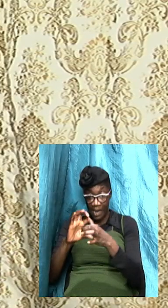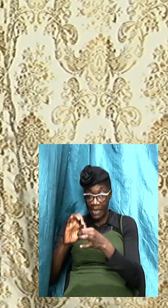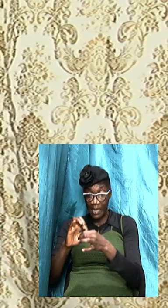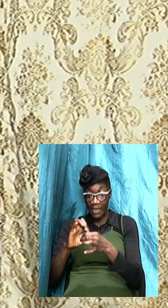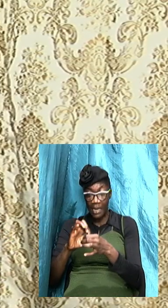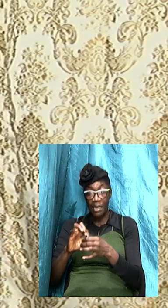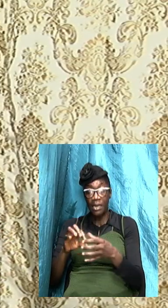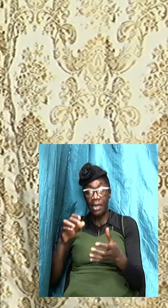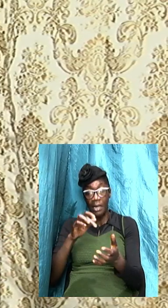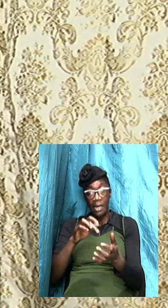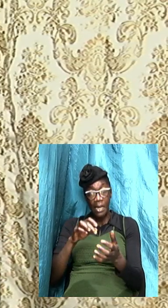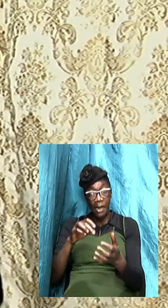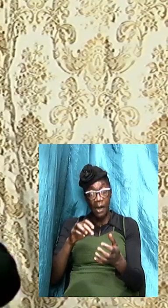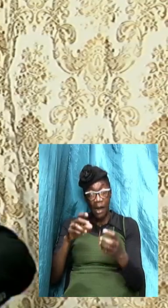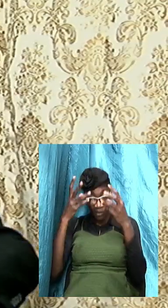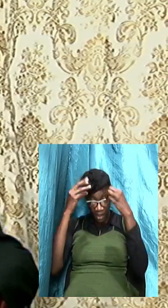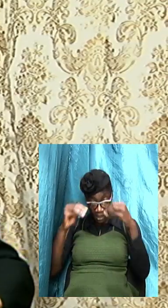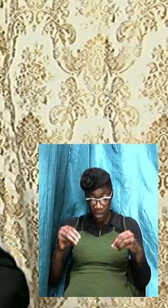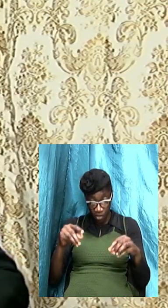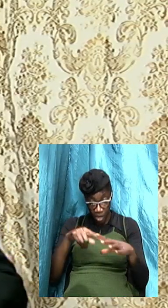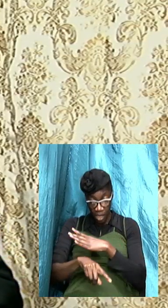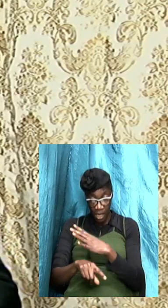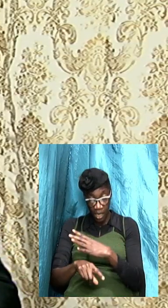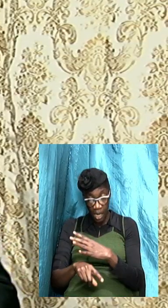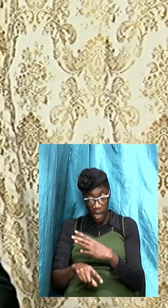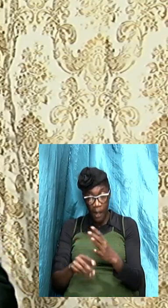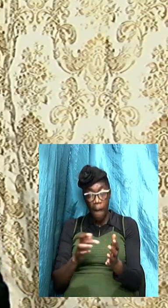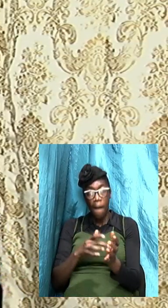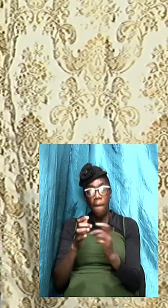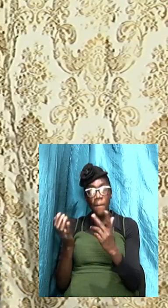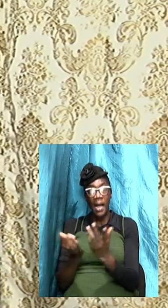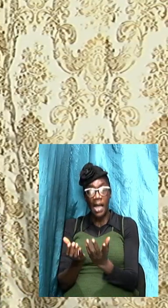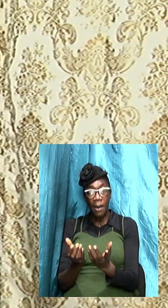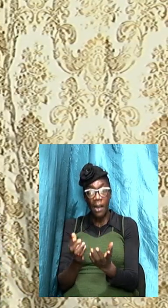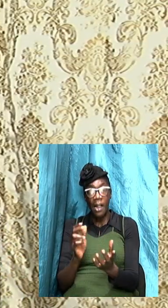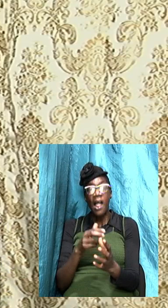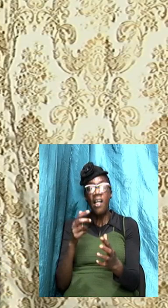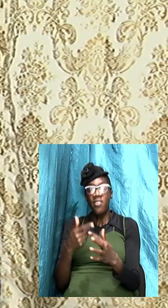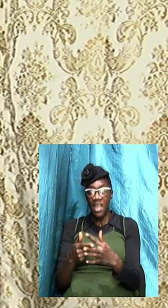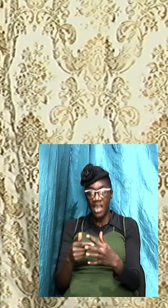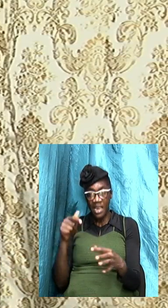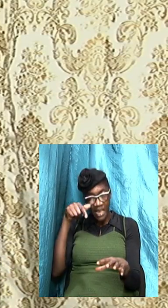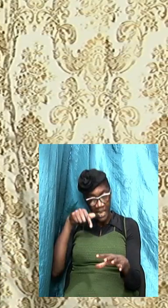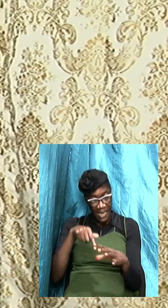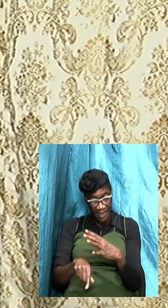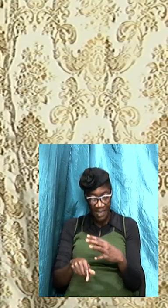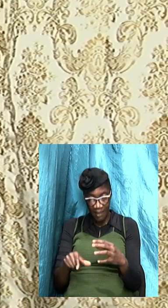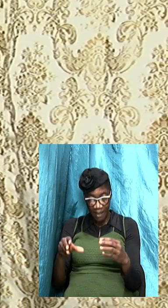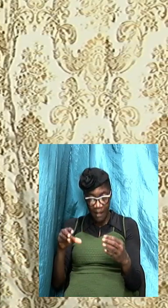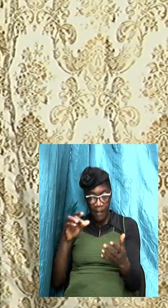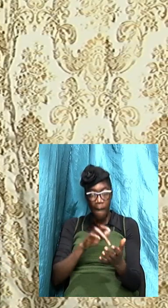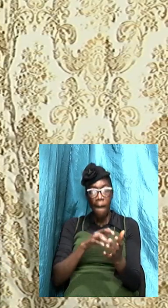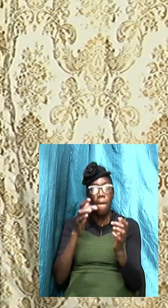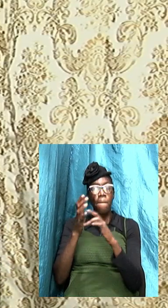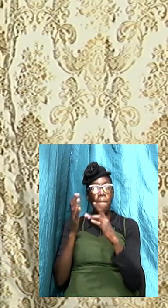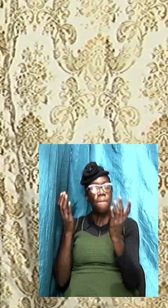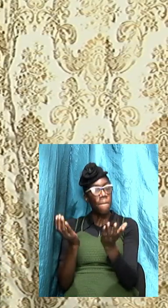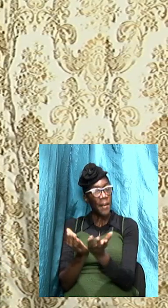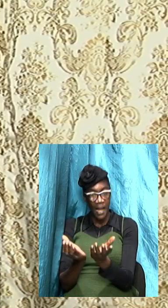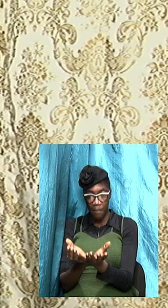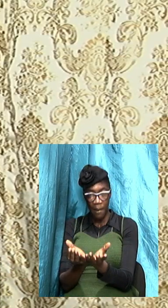teachings of the Bible and four it is biblical right and I want to just look back a little bit at point three